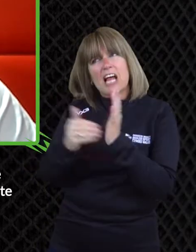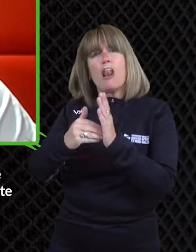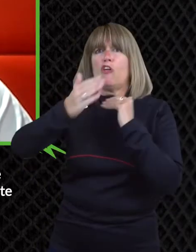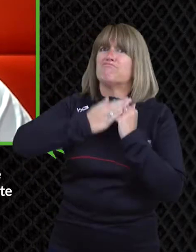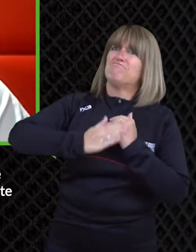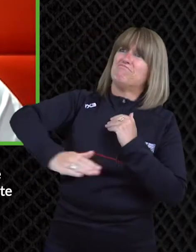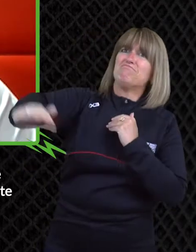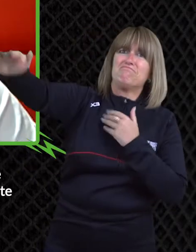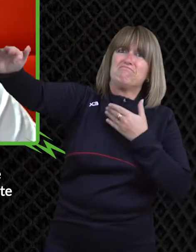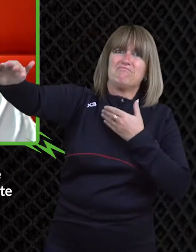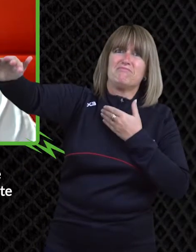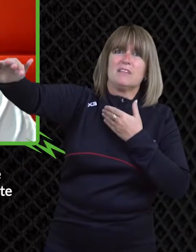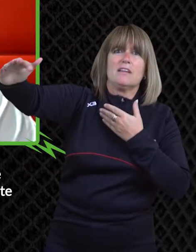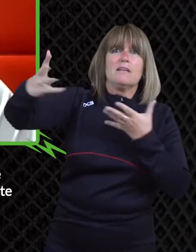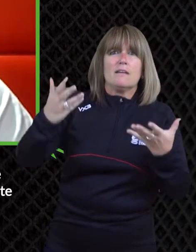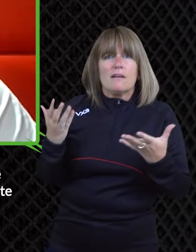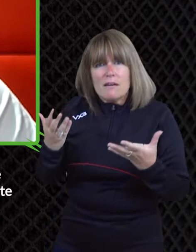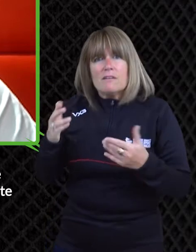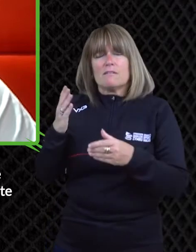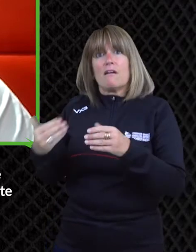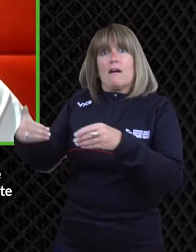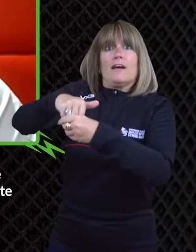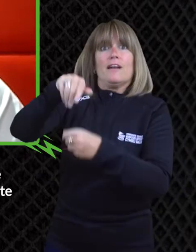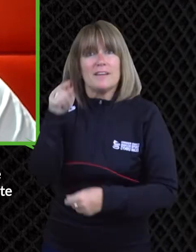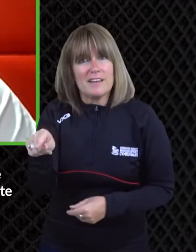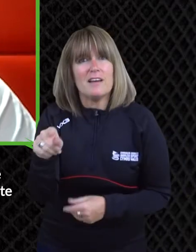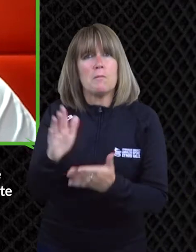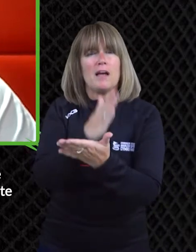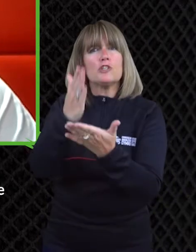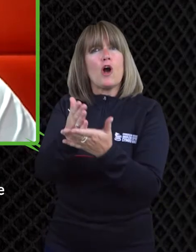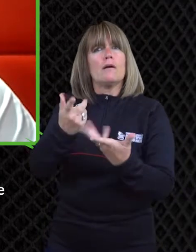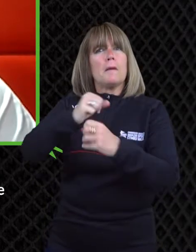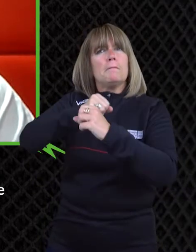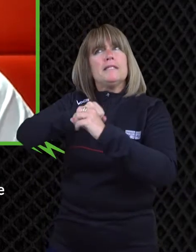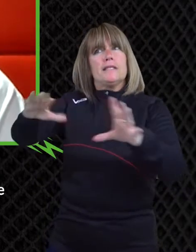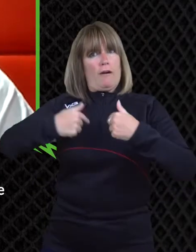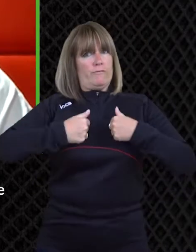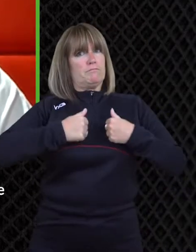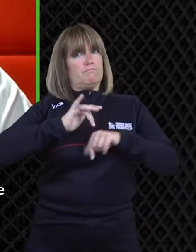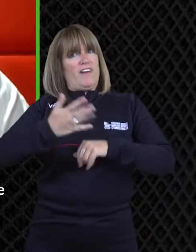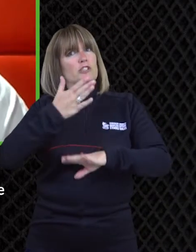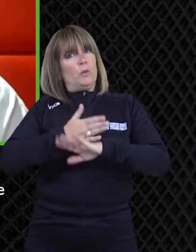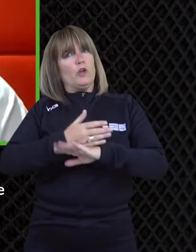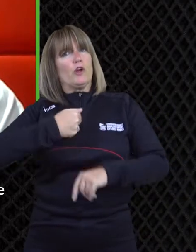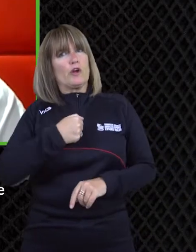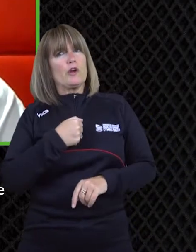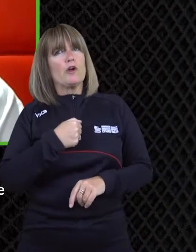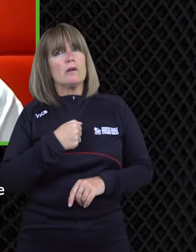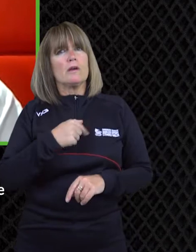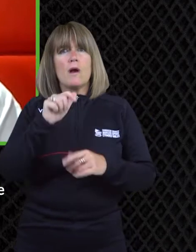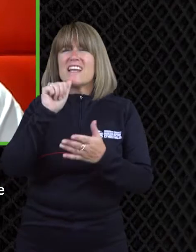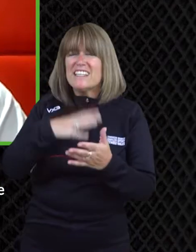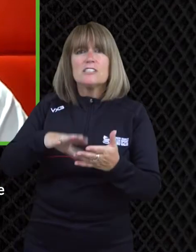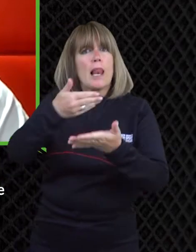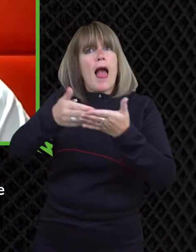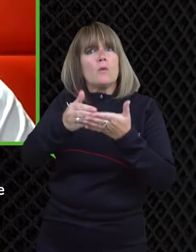in terms of it all we we know that people want it and things are getting better but